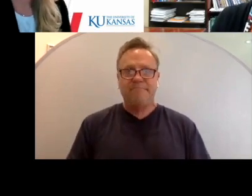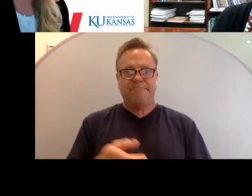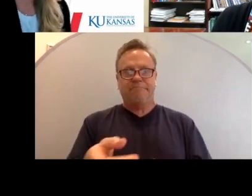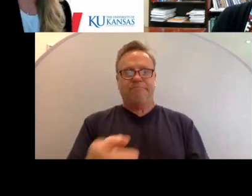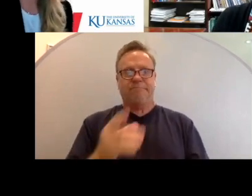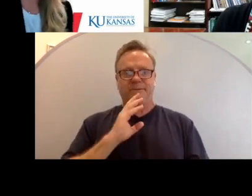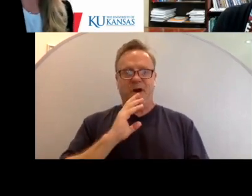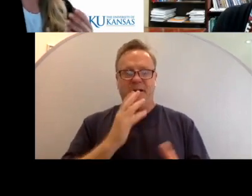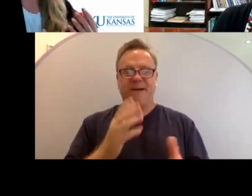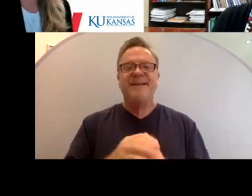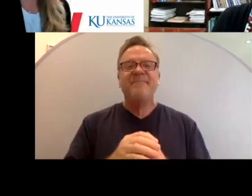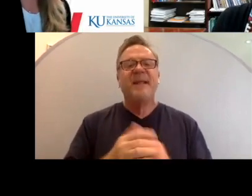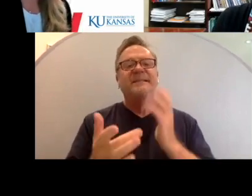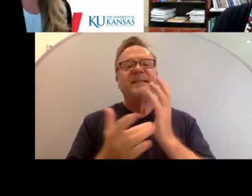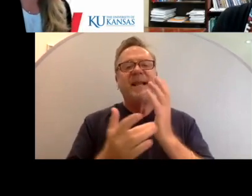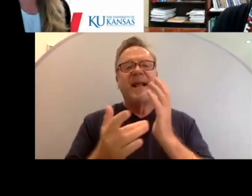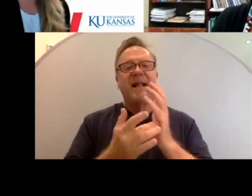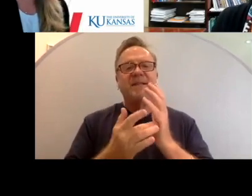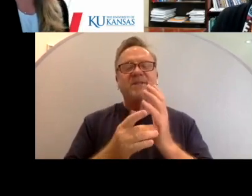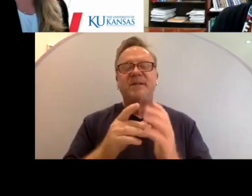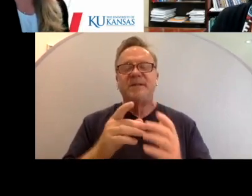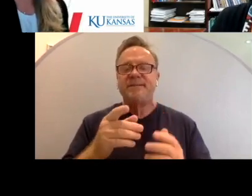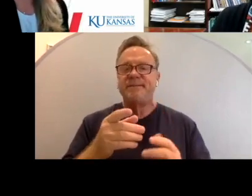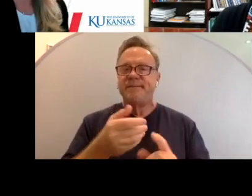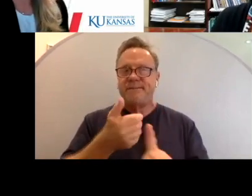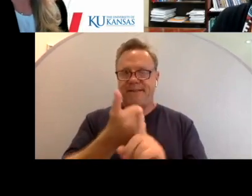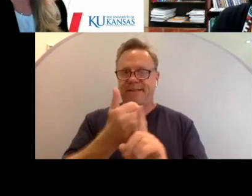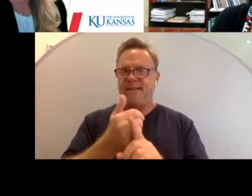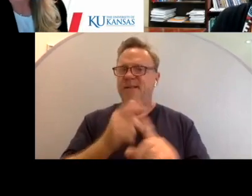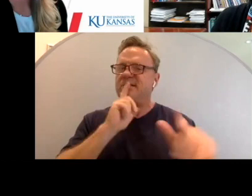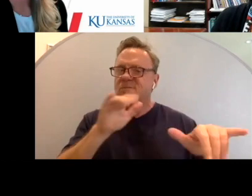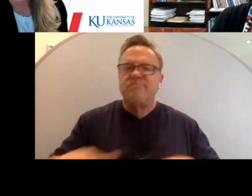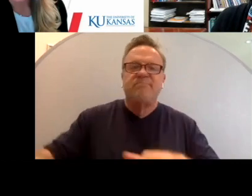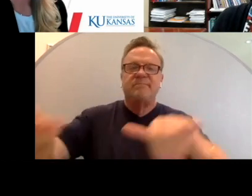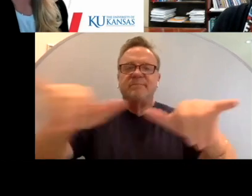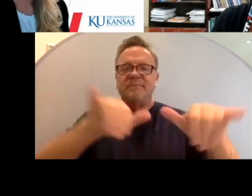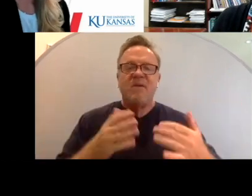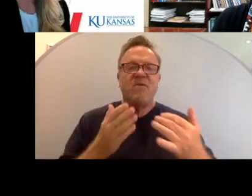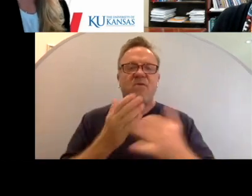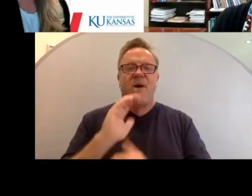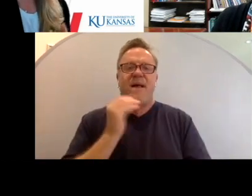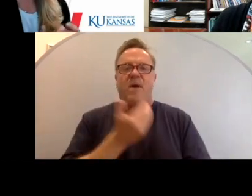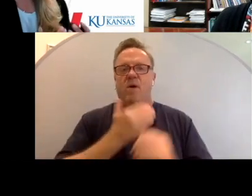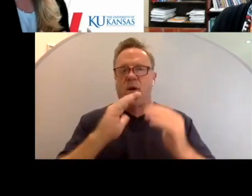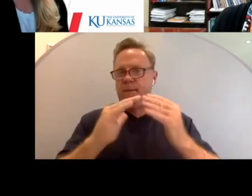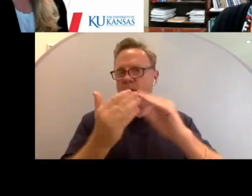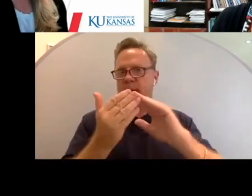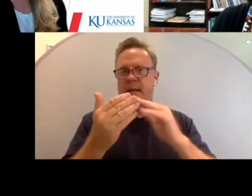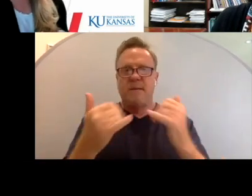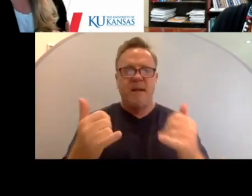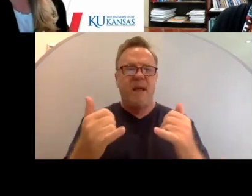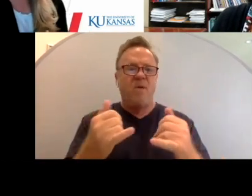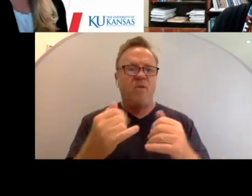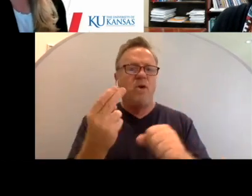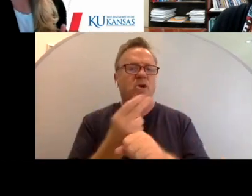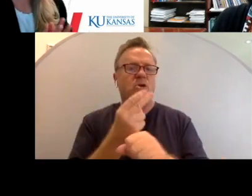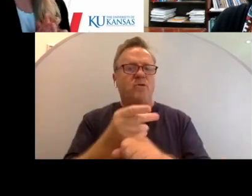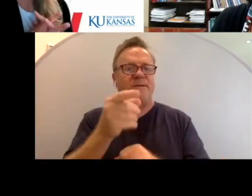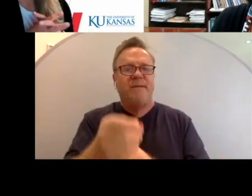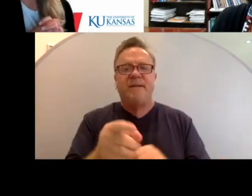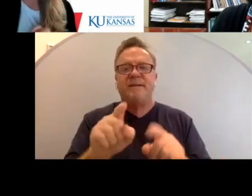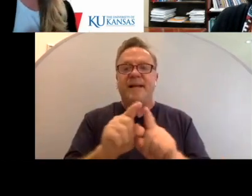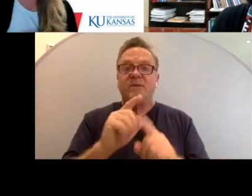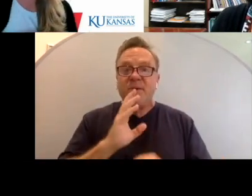So technology certainly is ubiquitous throughout our communities now. We're using it as we